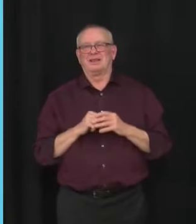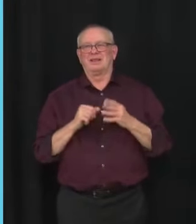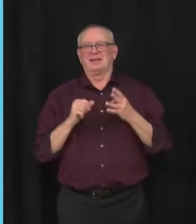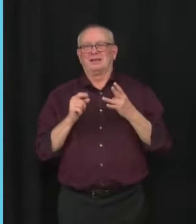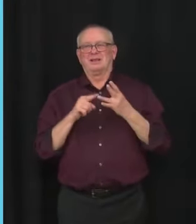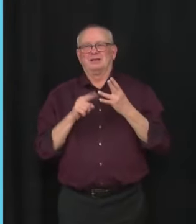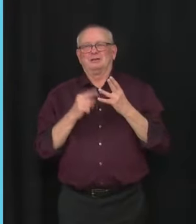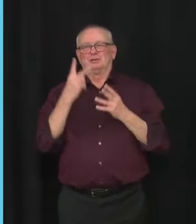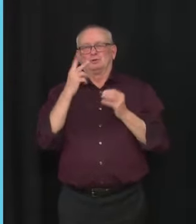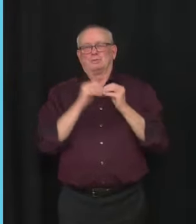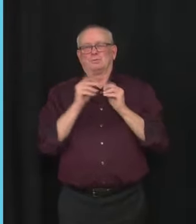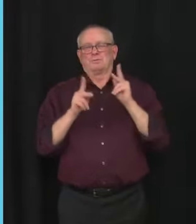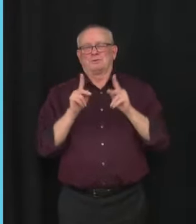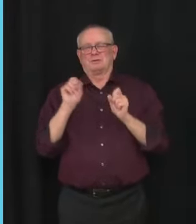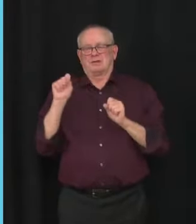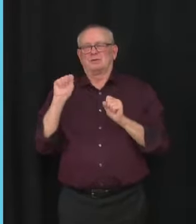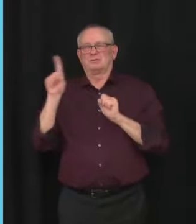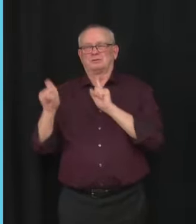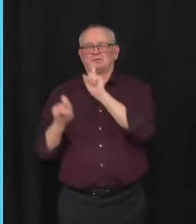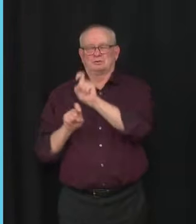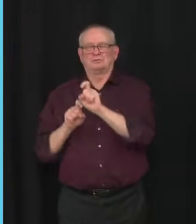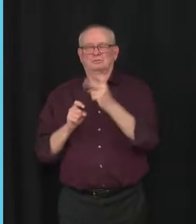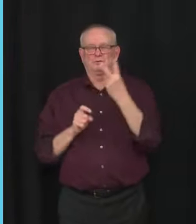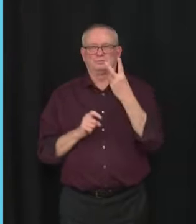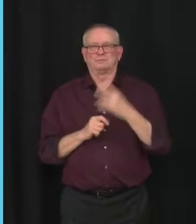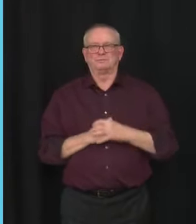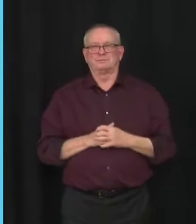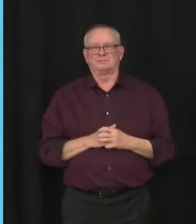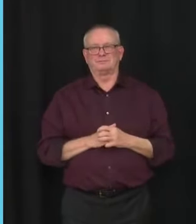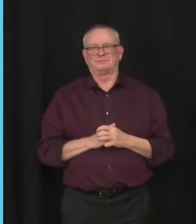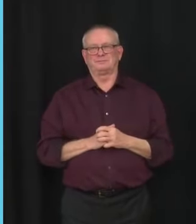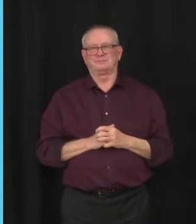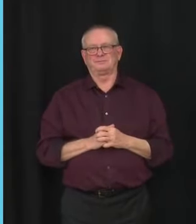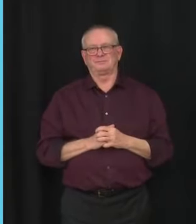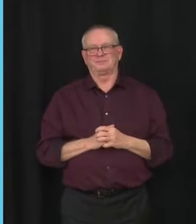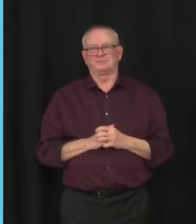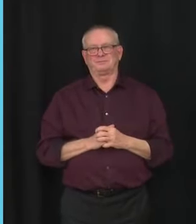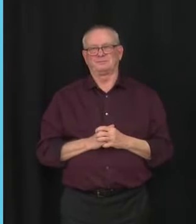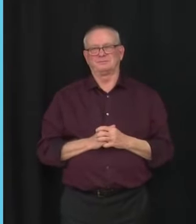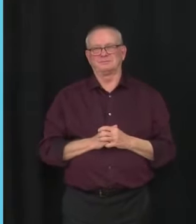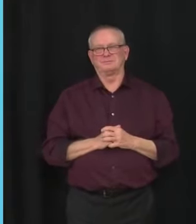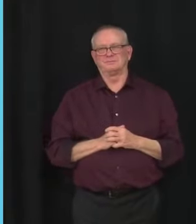Good afternoon, Premier. Let's go back to David Suzuki for a moment.